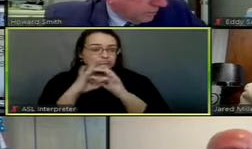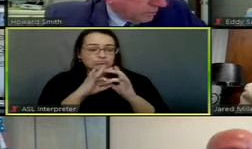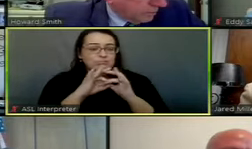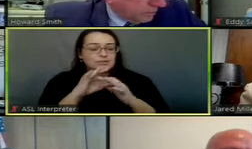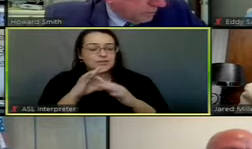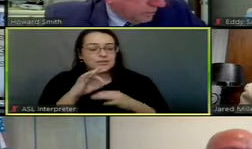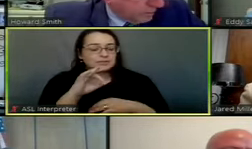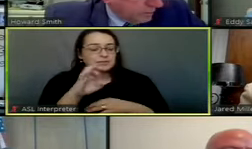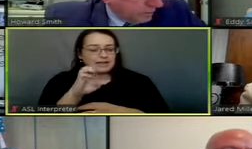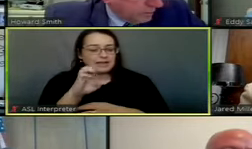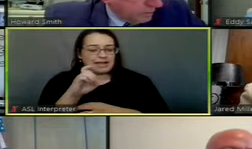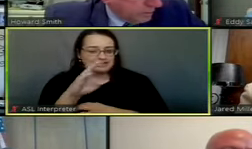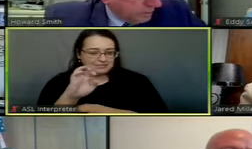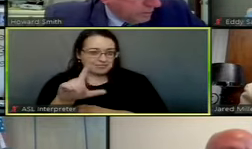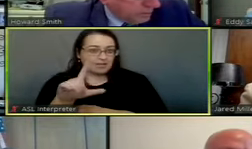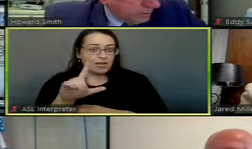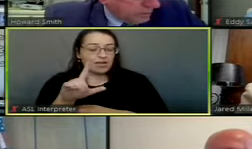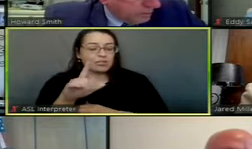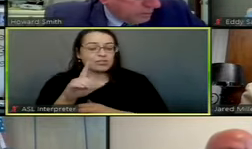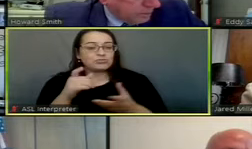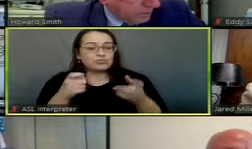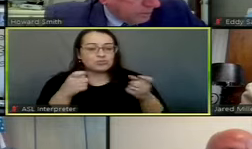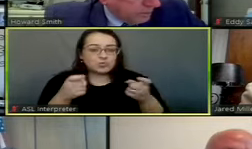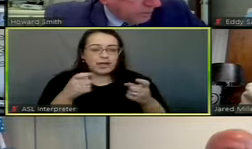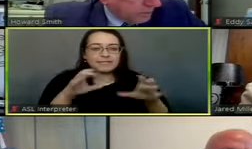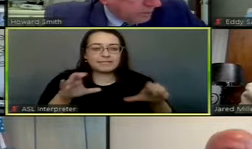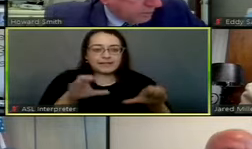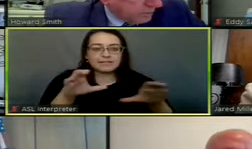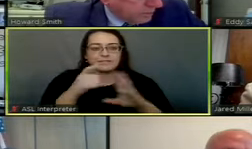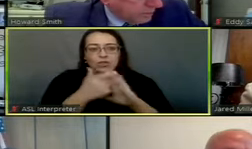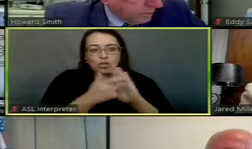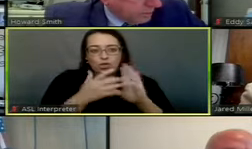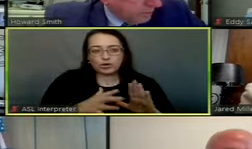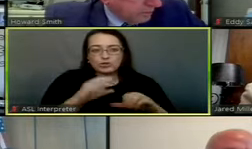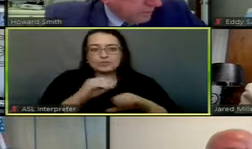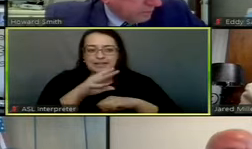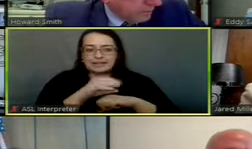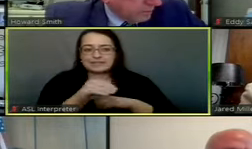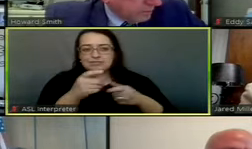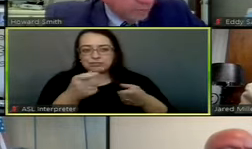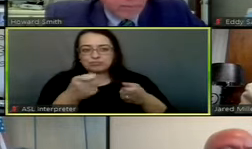Municipalities to direct the activities of lawyers and consultants.